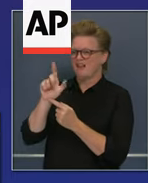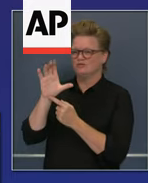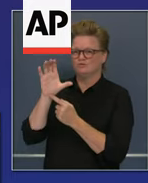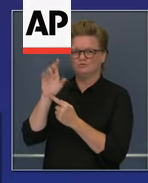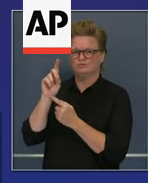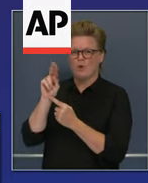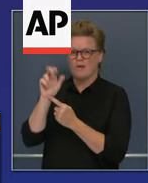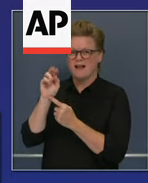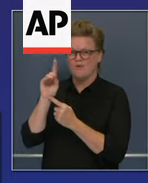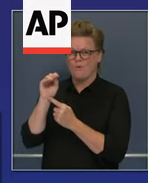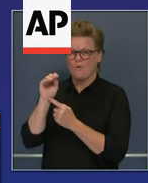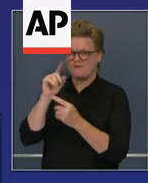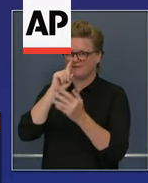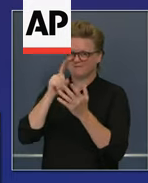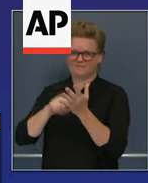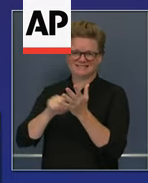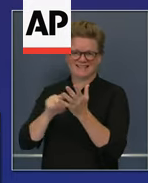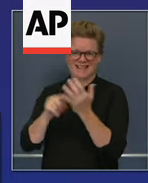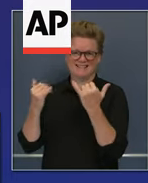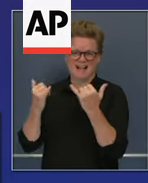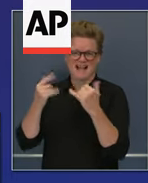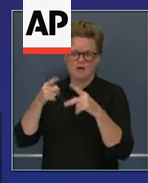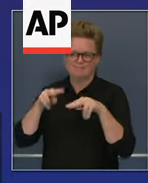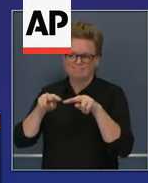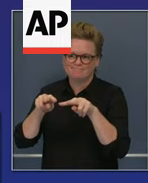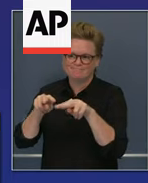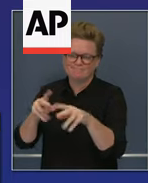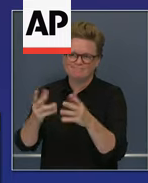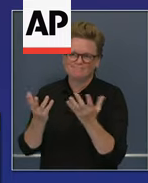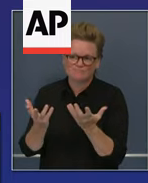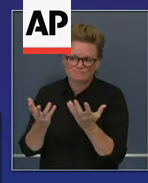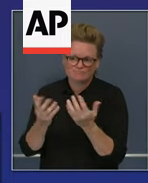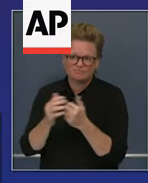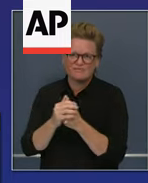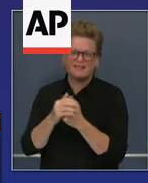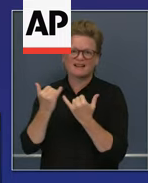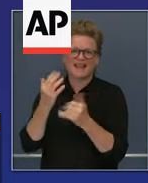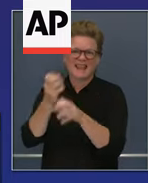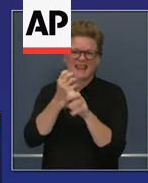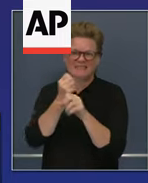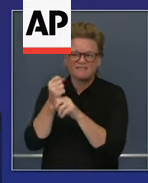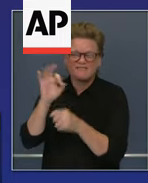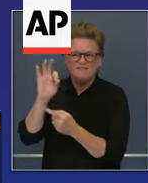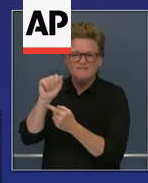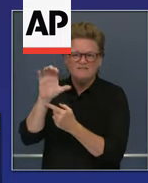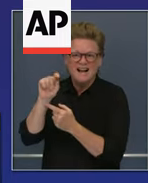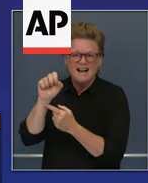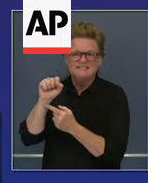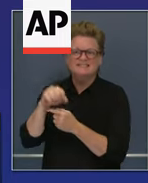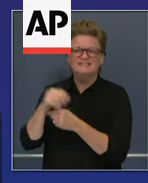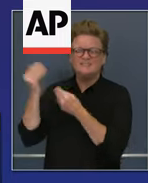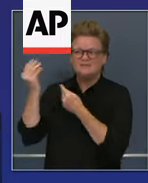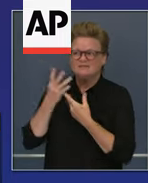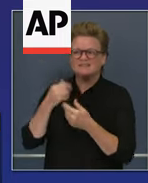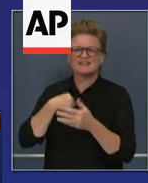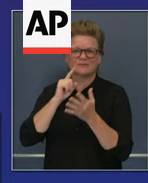may want to inquire more, all I can say is we are investigating the facts. A lot has been reported on this. We are investigating the